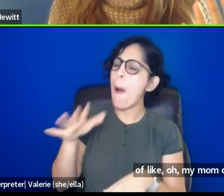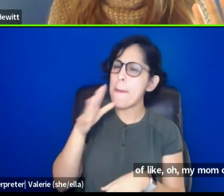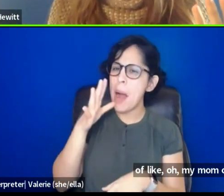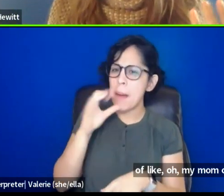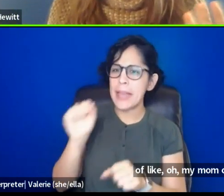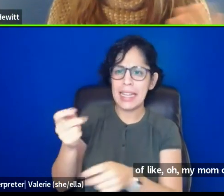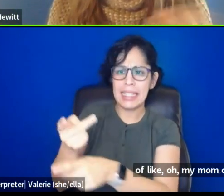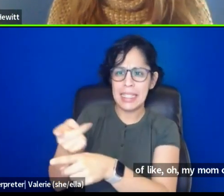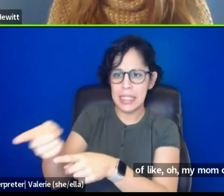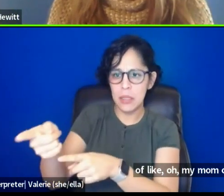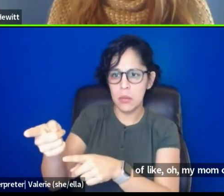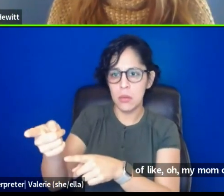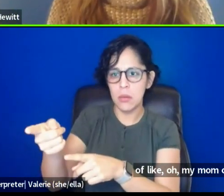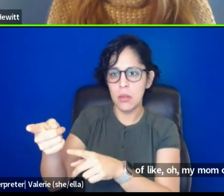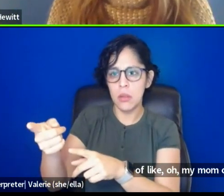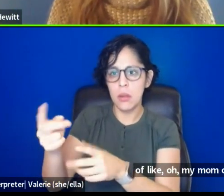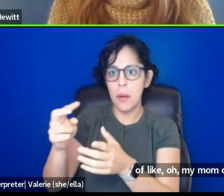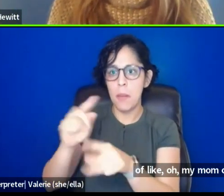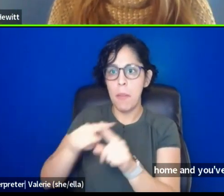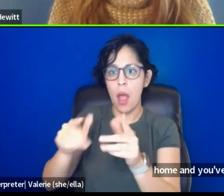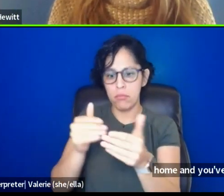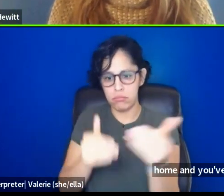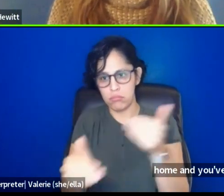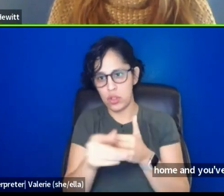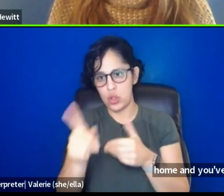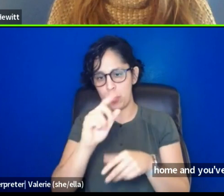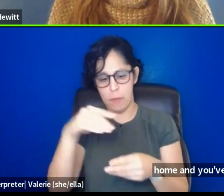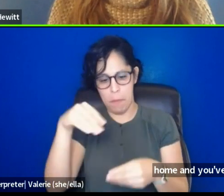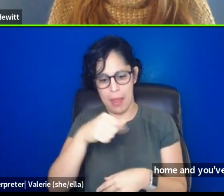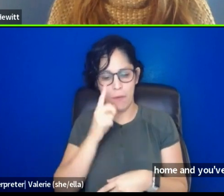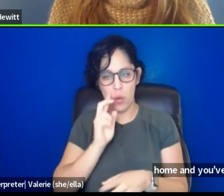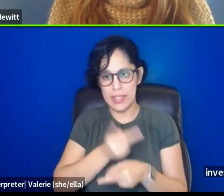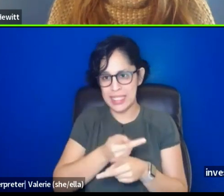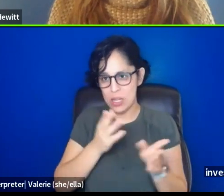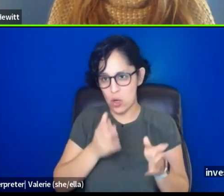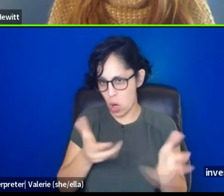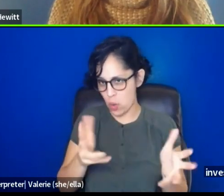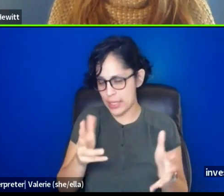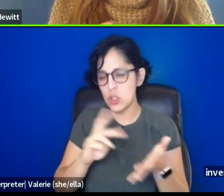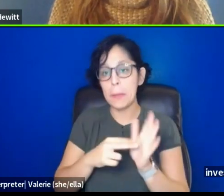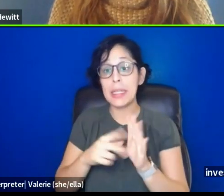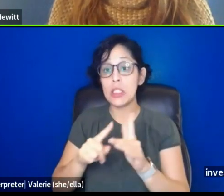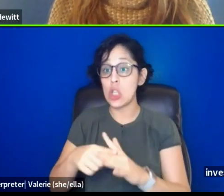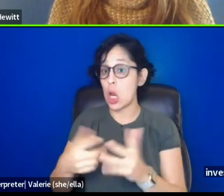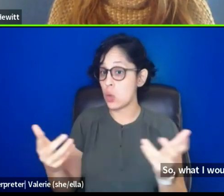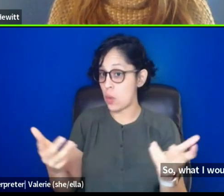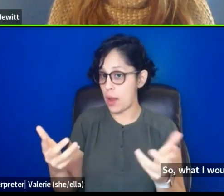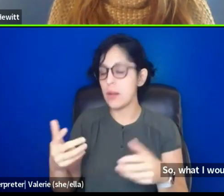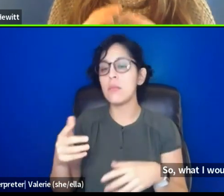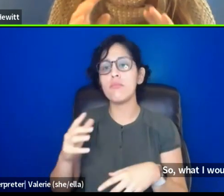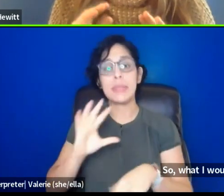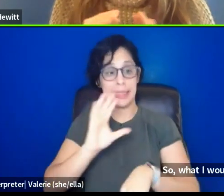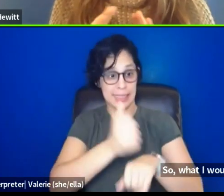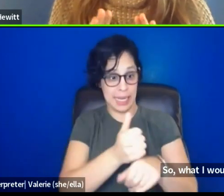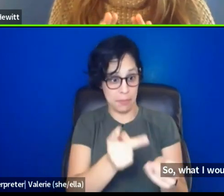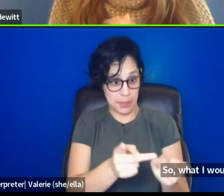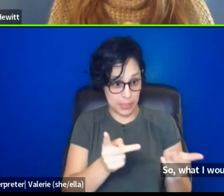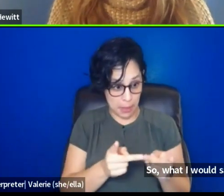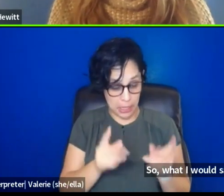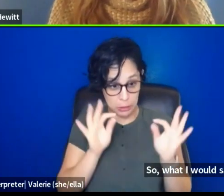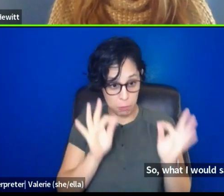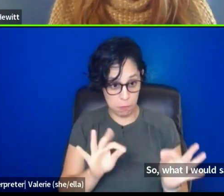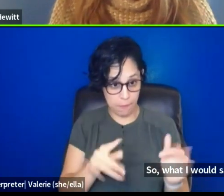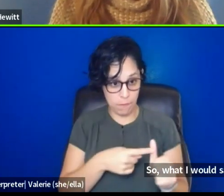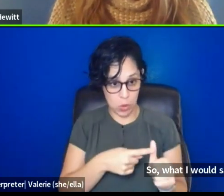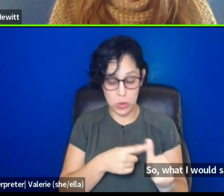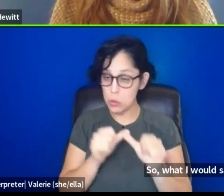for the babysitter and invested ahead of time. So what I would say is to start off with developing that space, which super awesome, let's keep talking